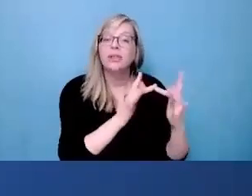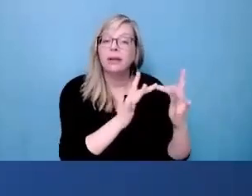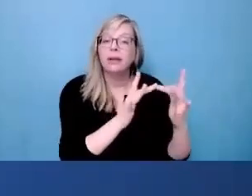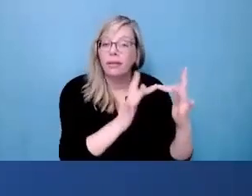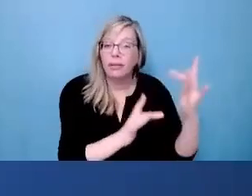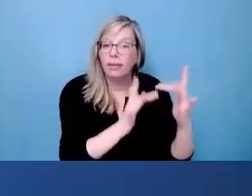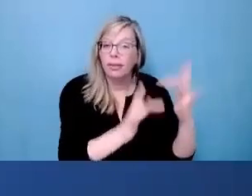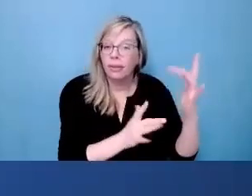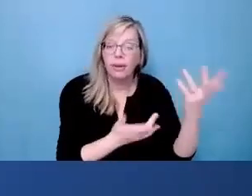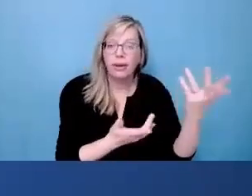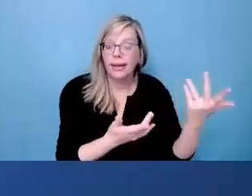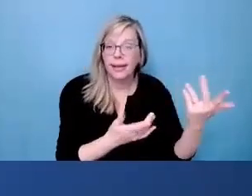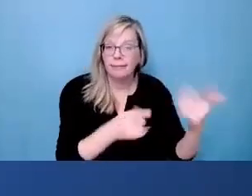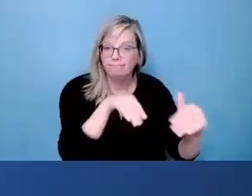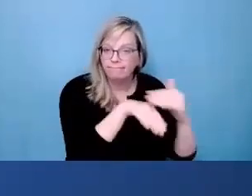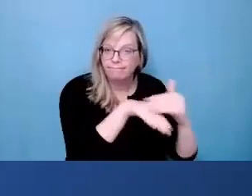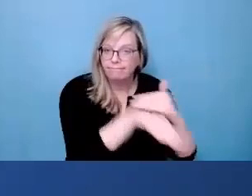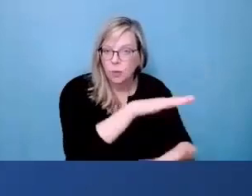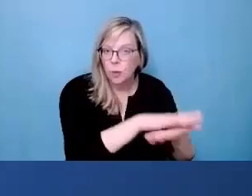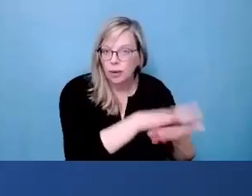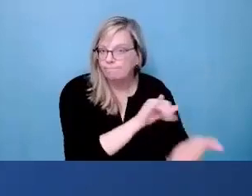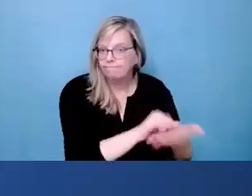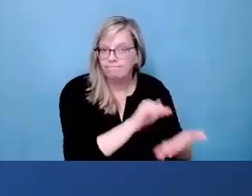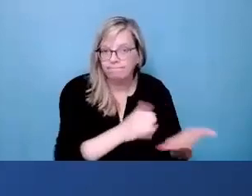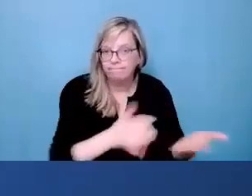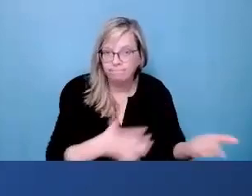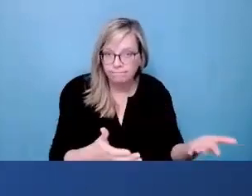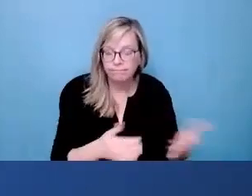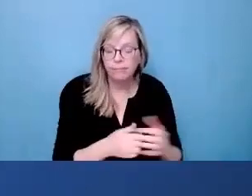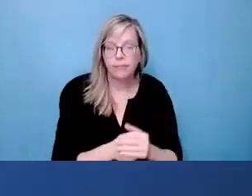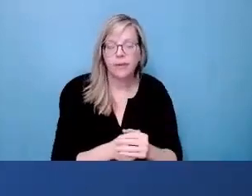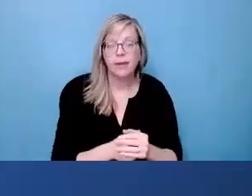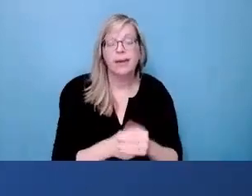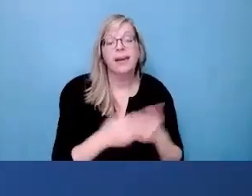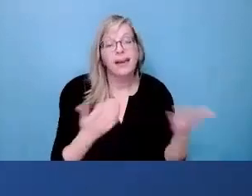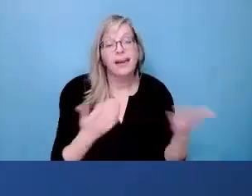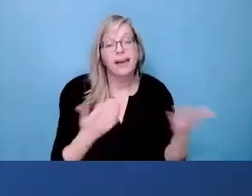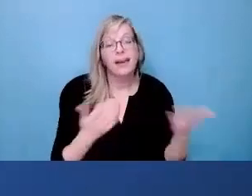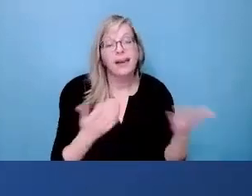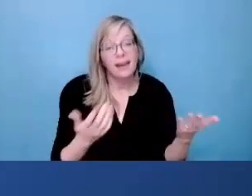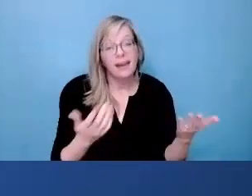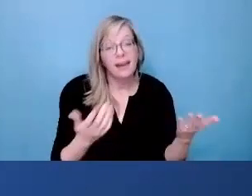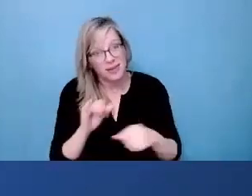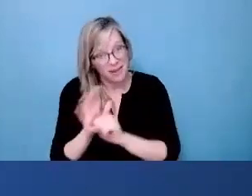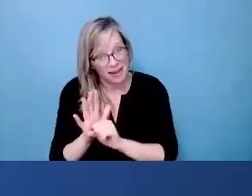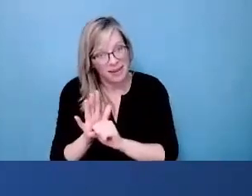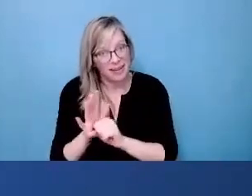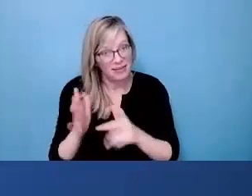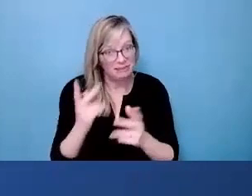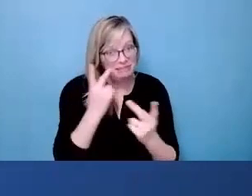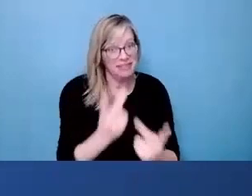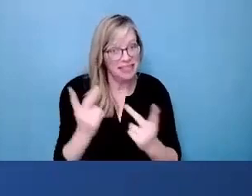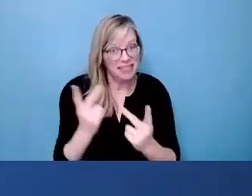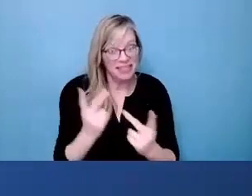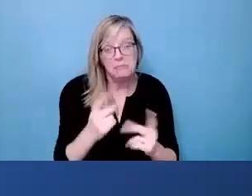area and the internet is not good enough to be accessing schooling online. However, at the